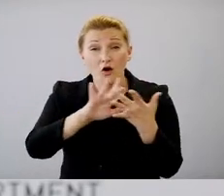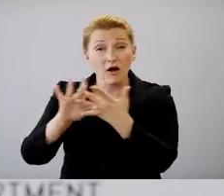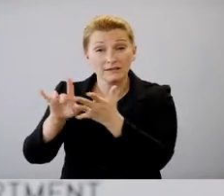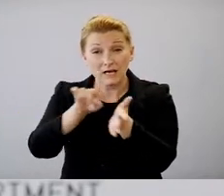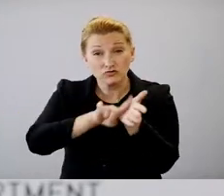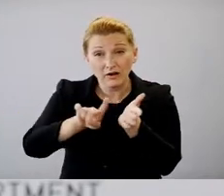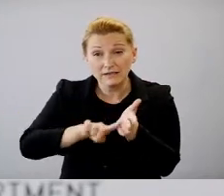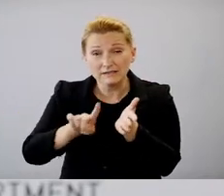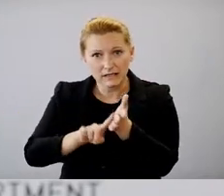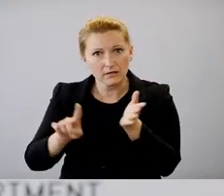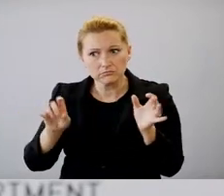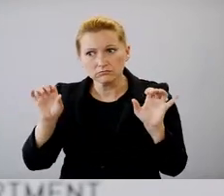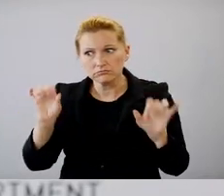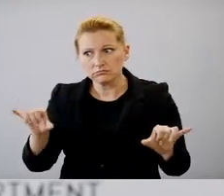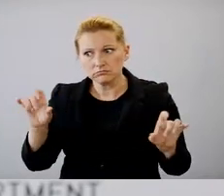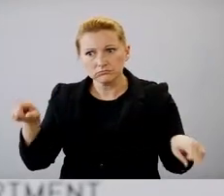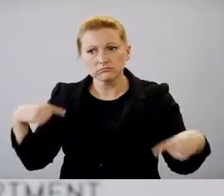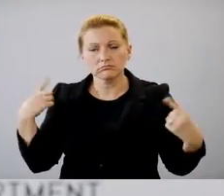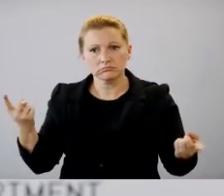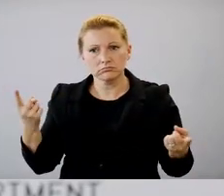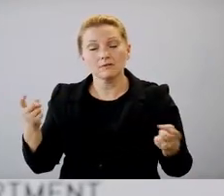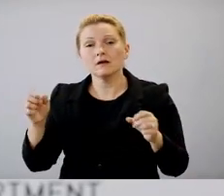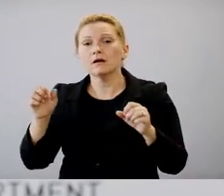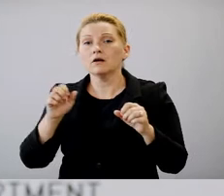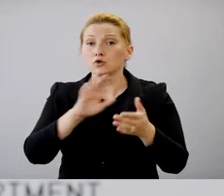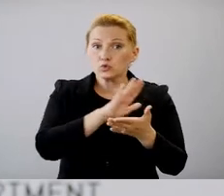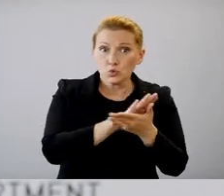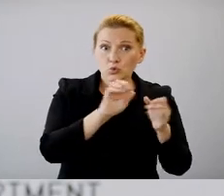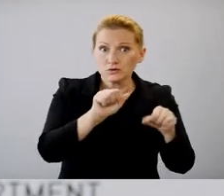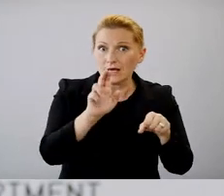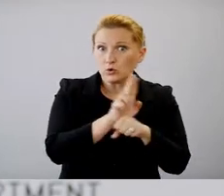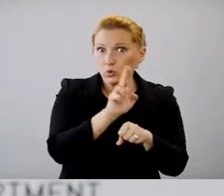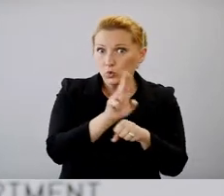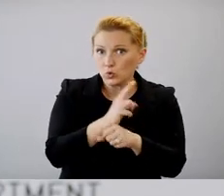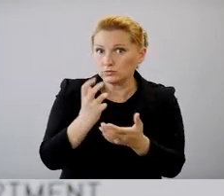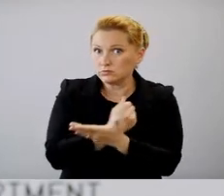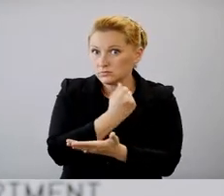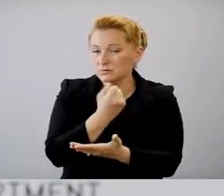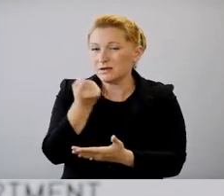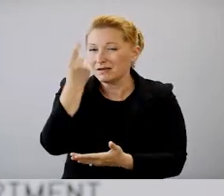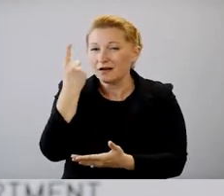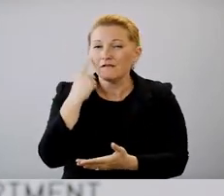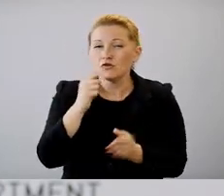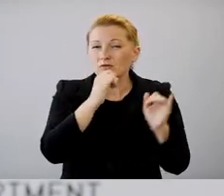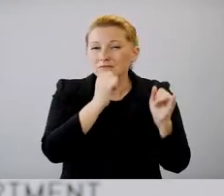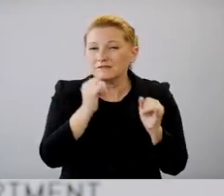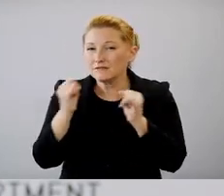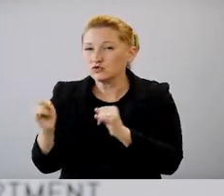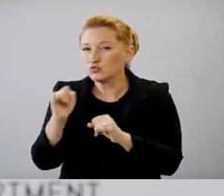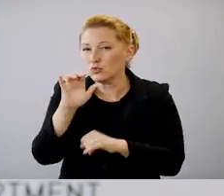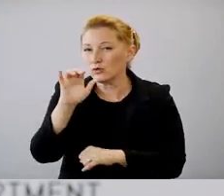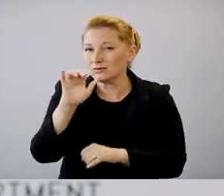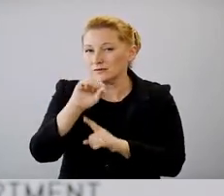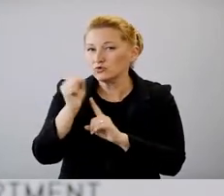departments can use in conjunction with schools, but they do that on a case by case basis. And so, you know, when we